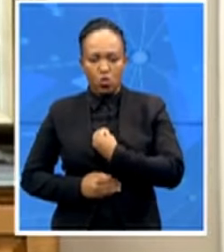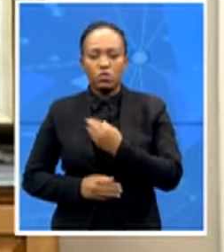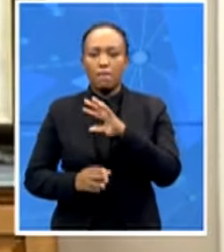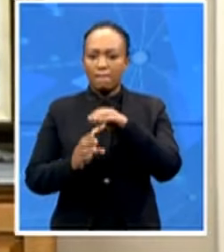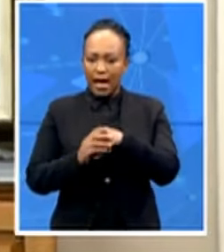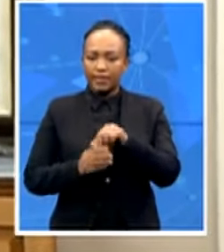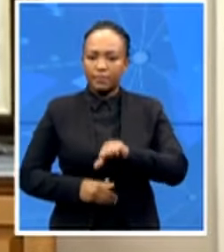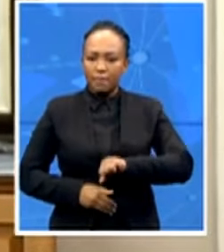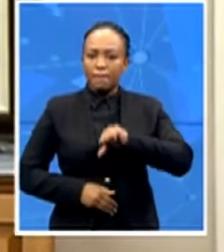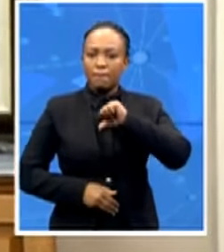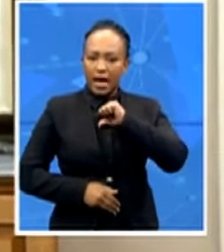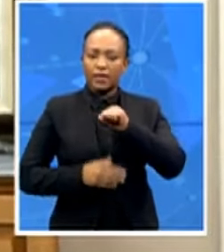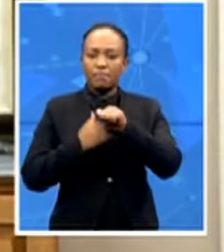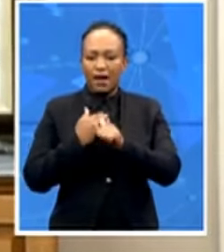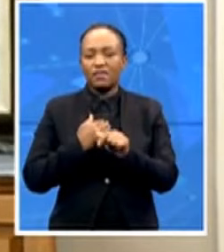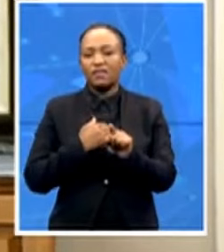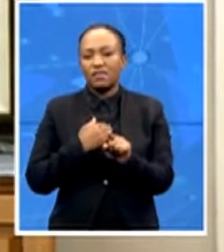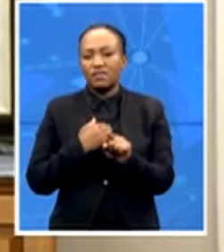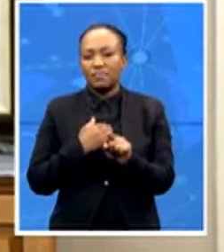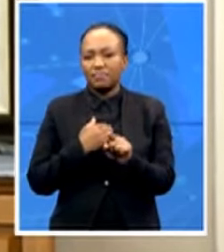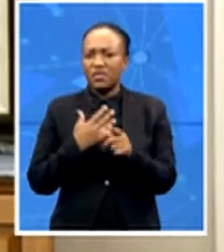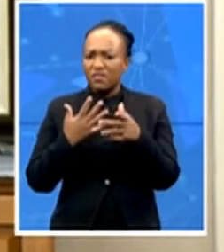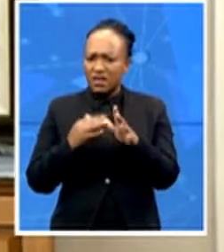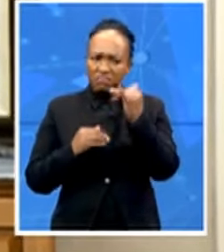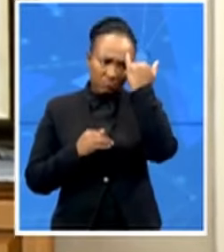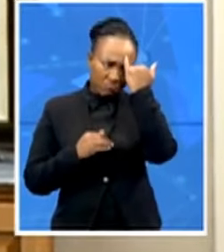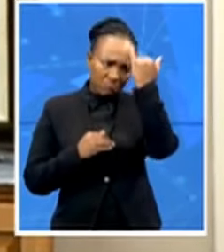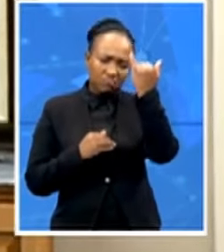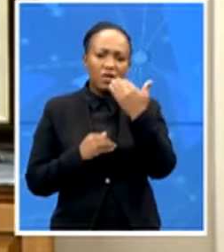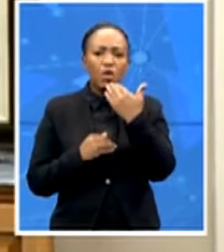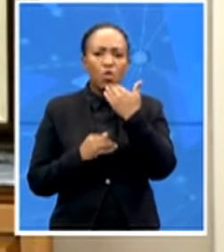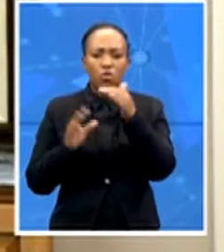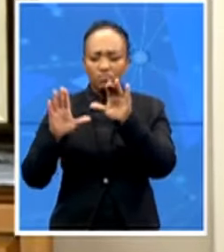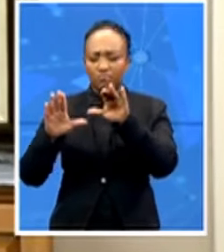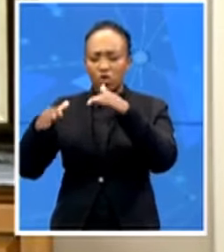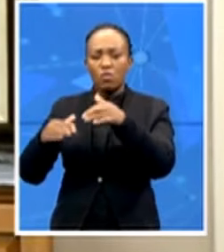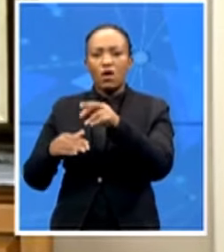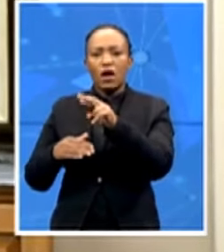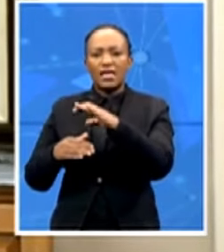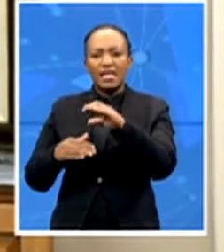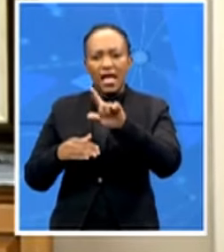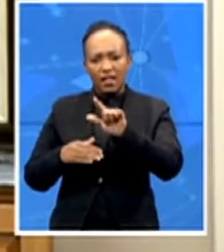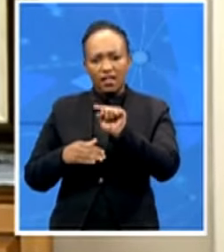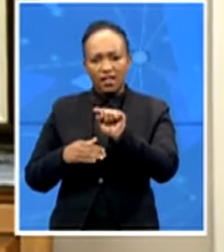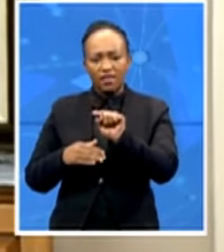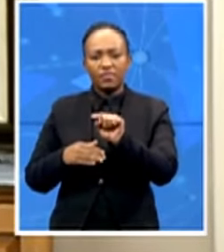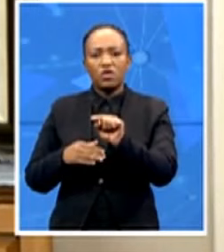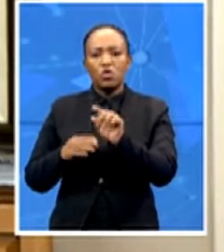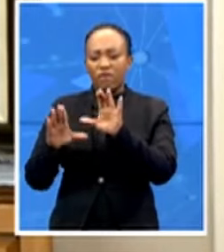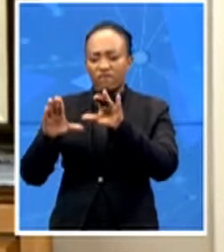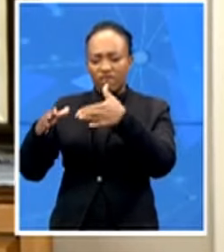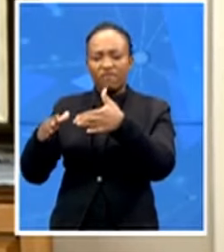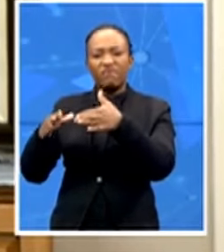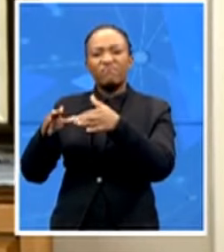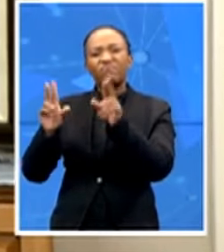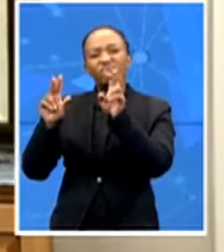an initiative by our RCL and we've got a society called impact and that we are